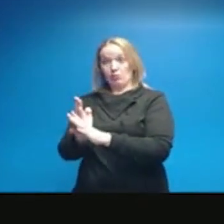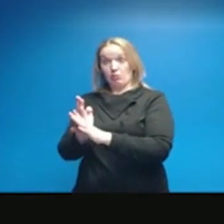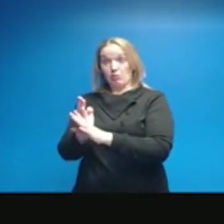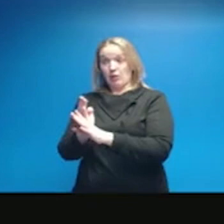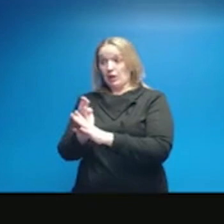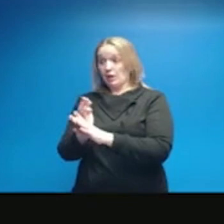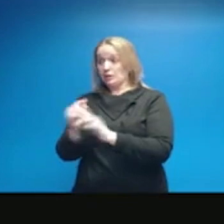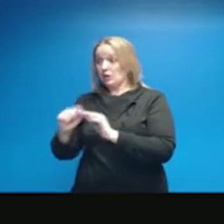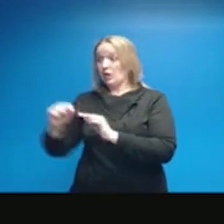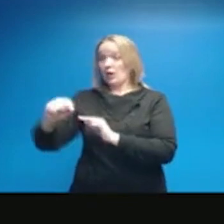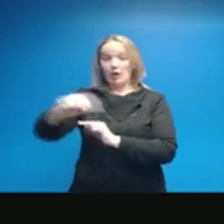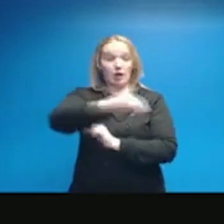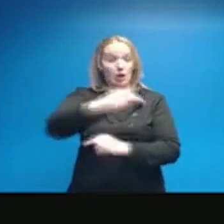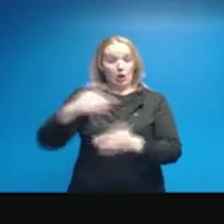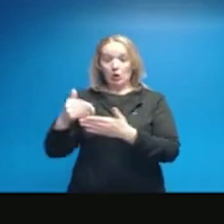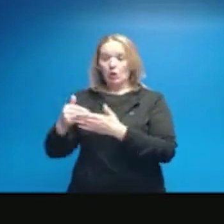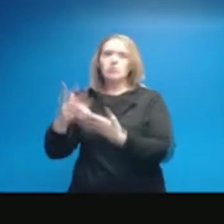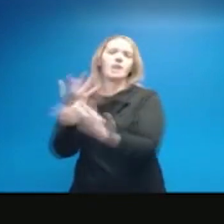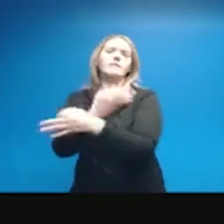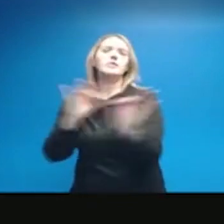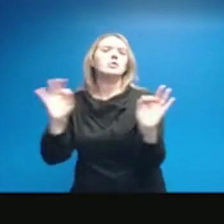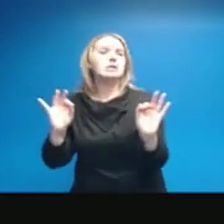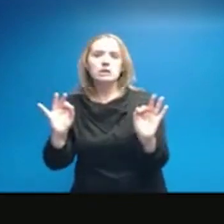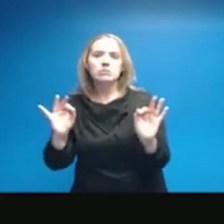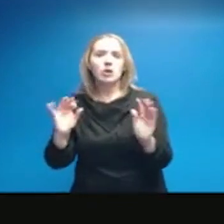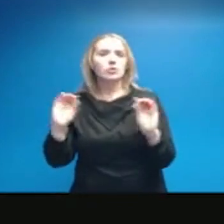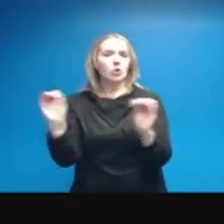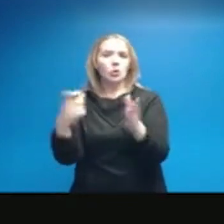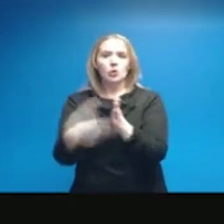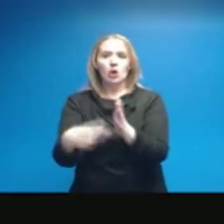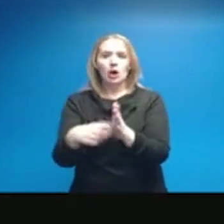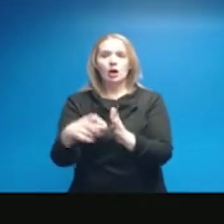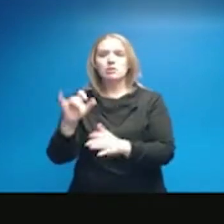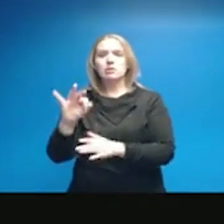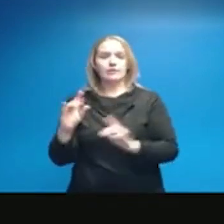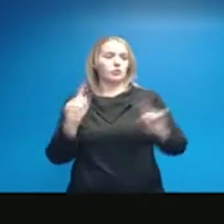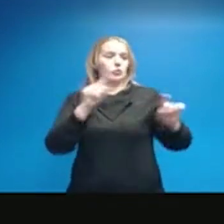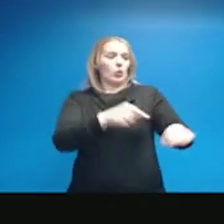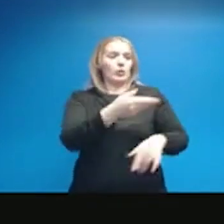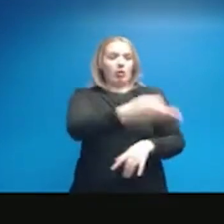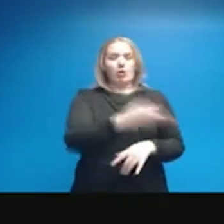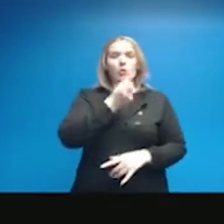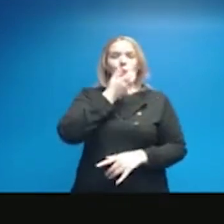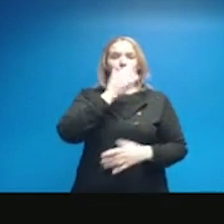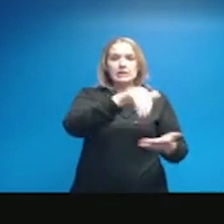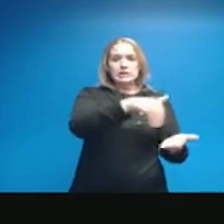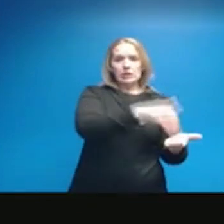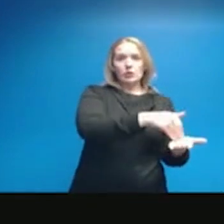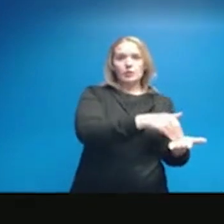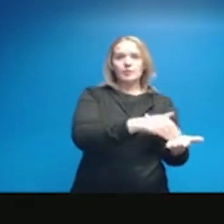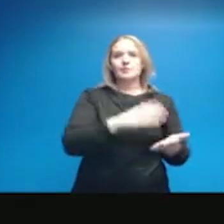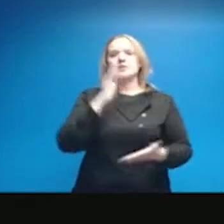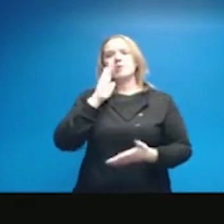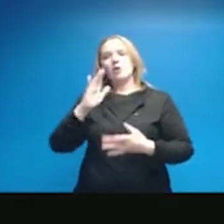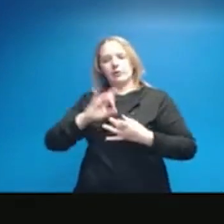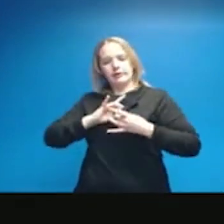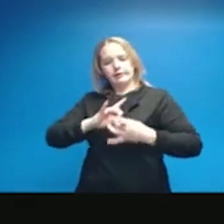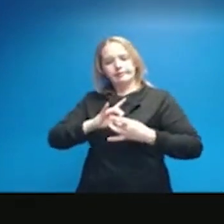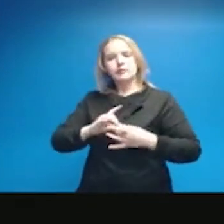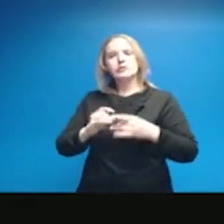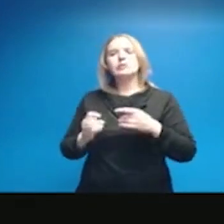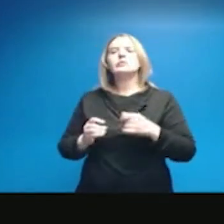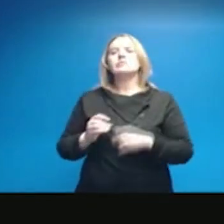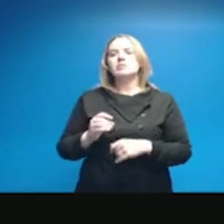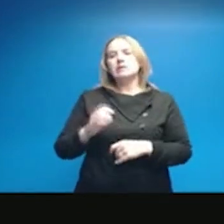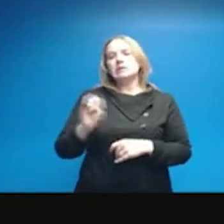you will ride free fare. We don't, we won't charge a fare if you're going to a warming center. But we'll always, we'll work in coordination with the EOC